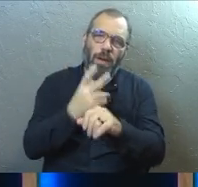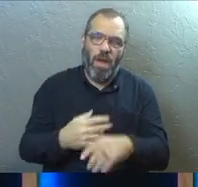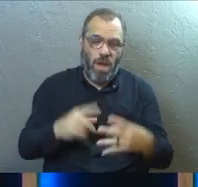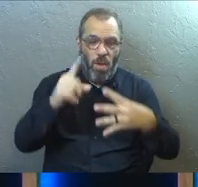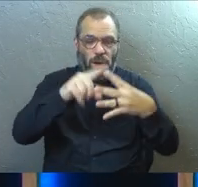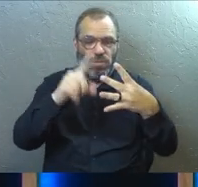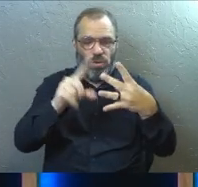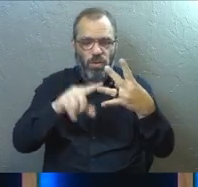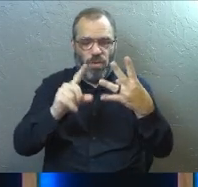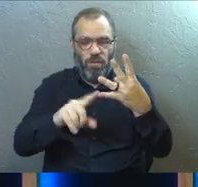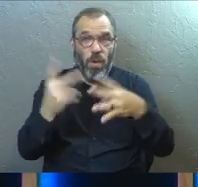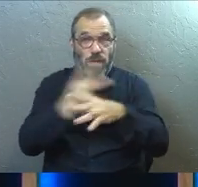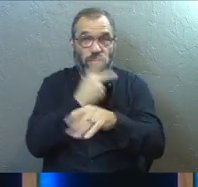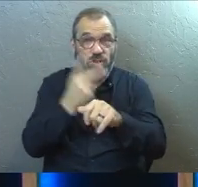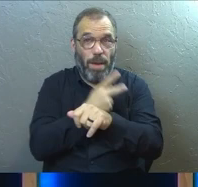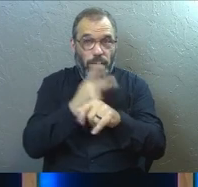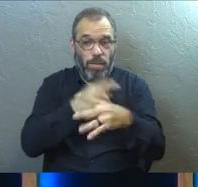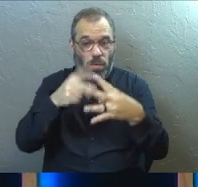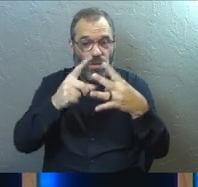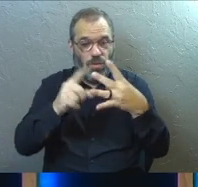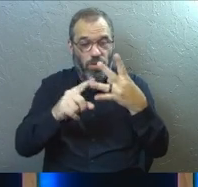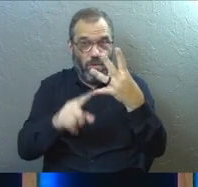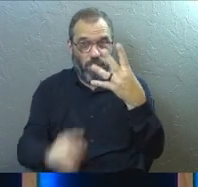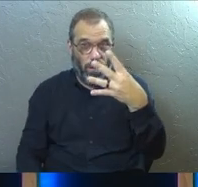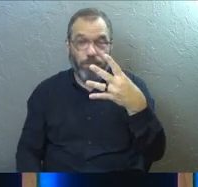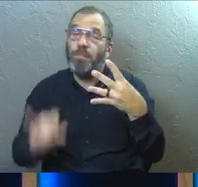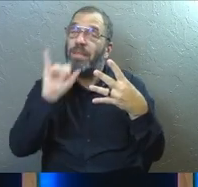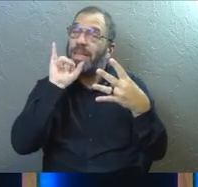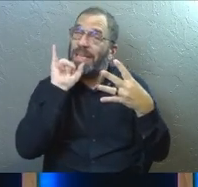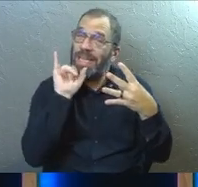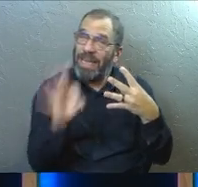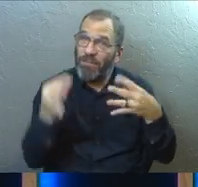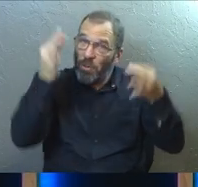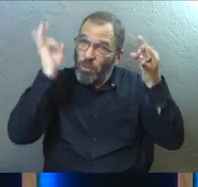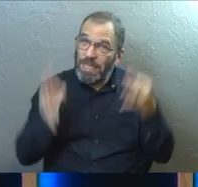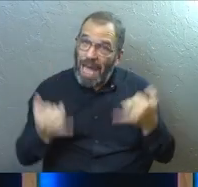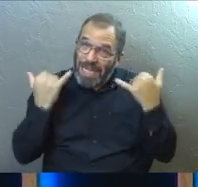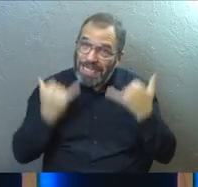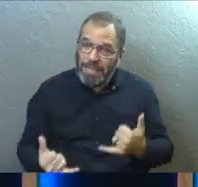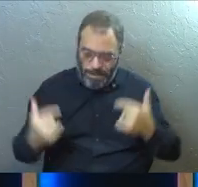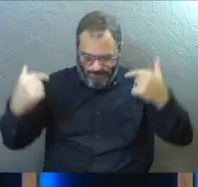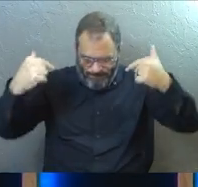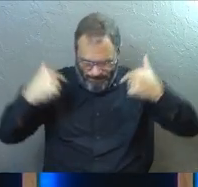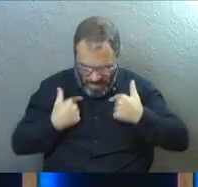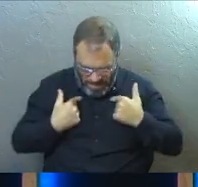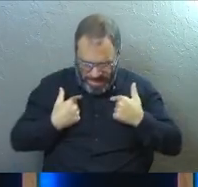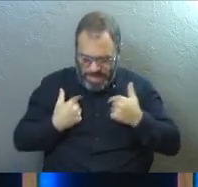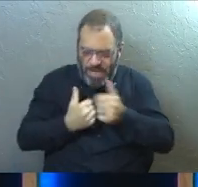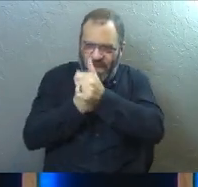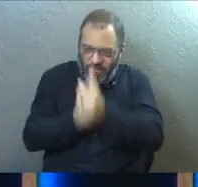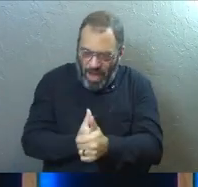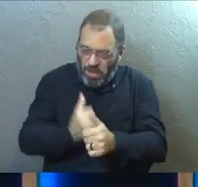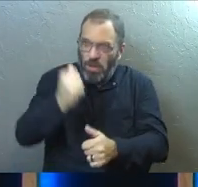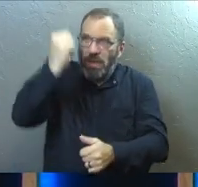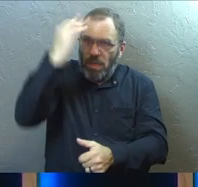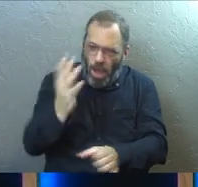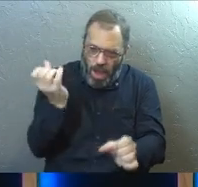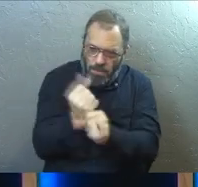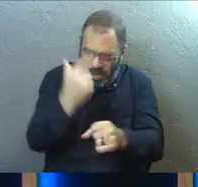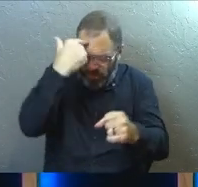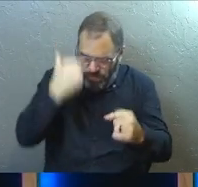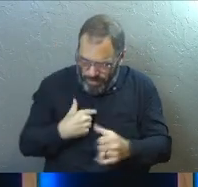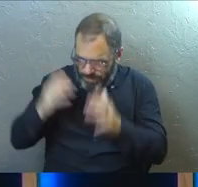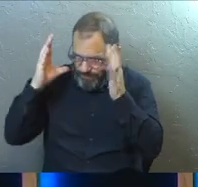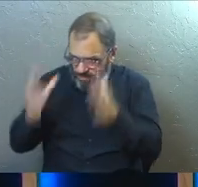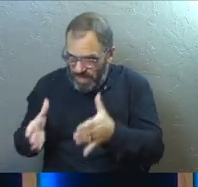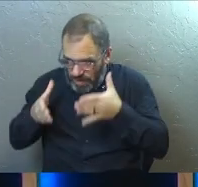Four points about the shepherd nature of Jesus I want you to know because if you actually decide today that I want to go on this God-shaped life and I'm going